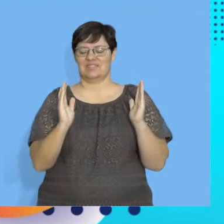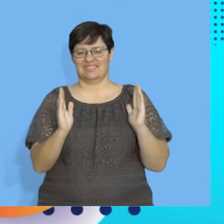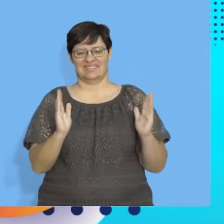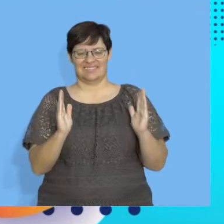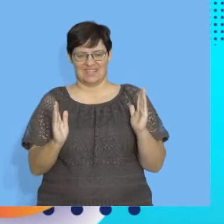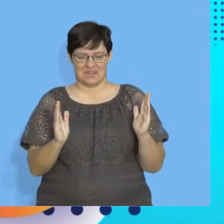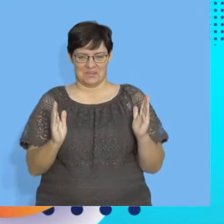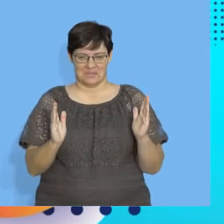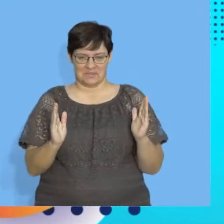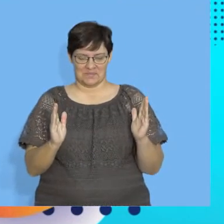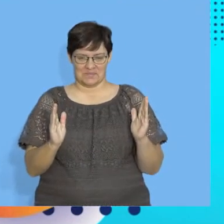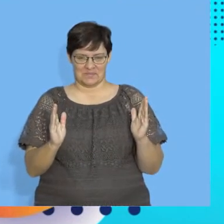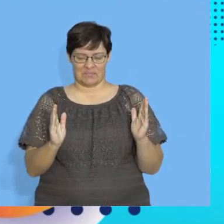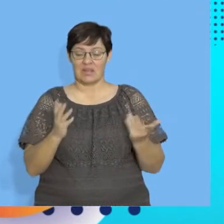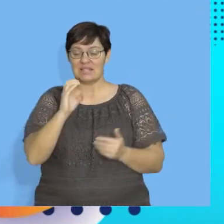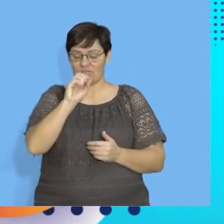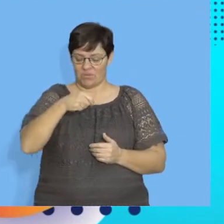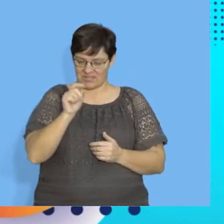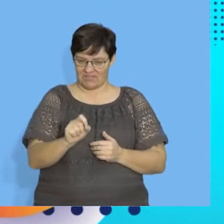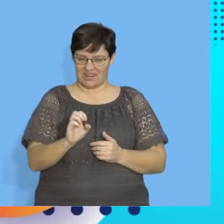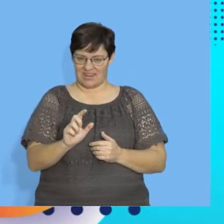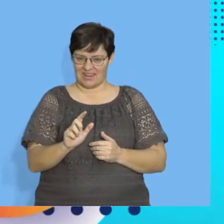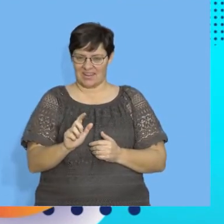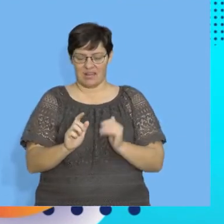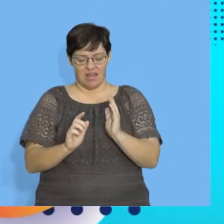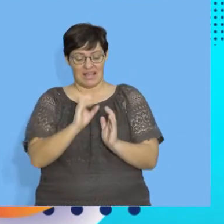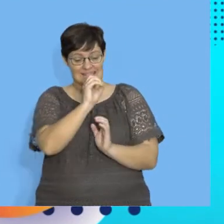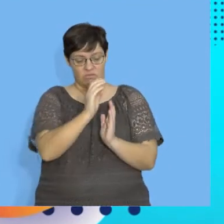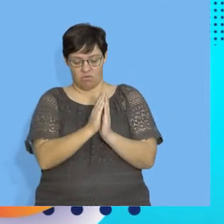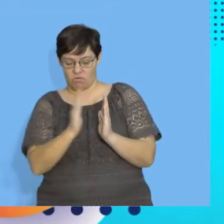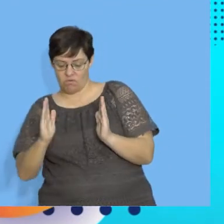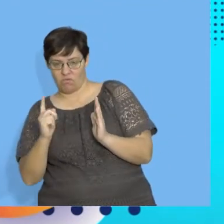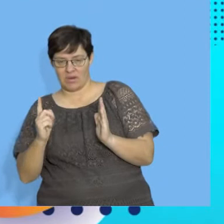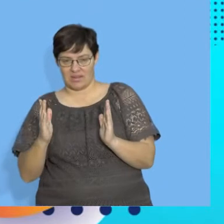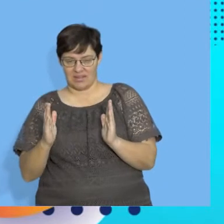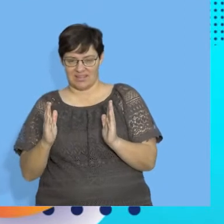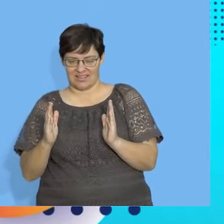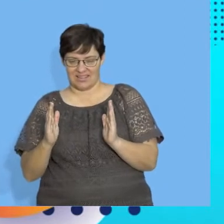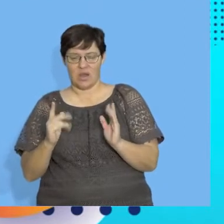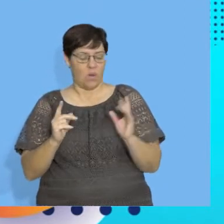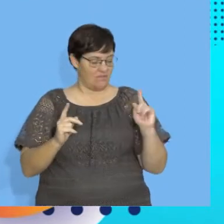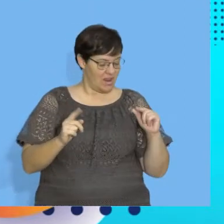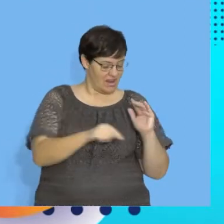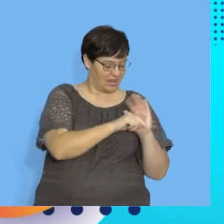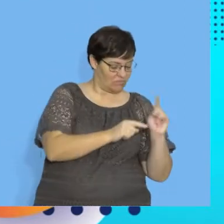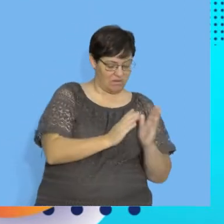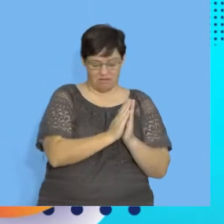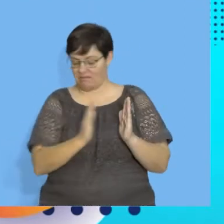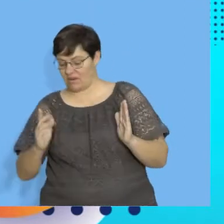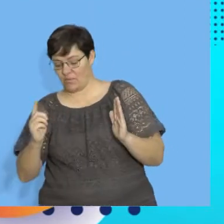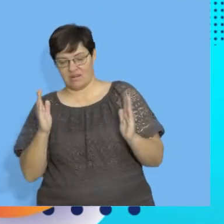Why 0.7? Because 0.7 is between negative 1 and 1.